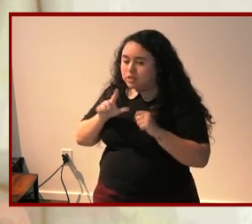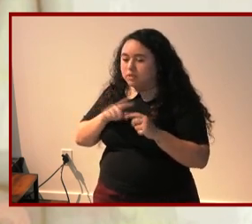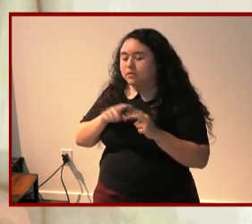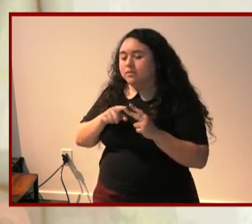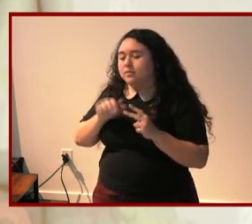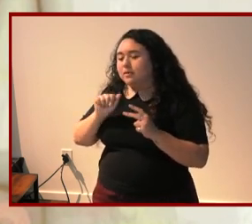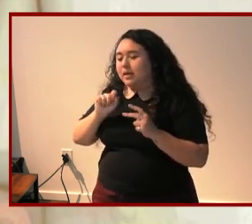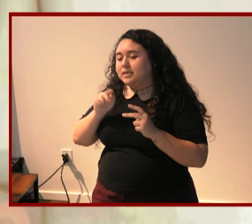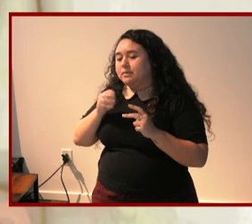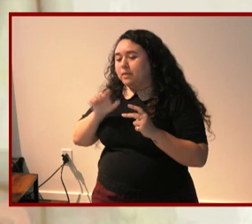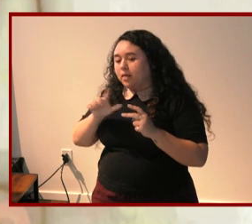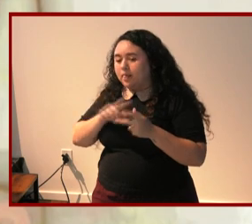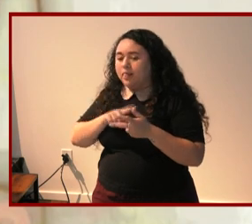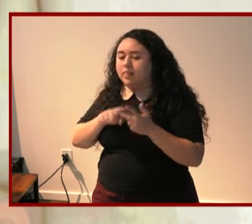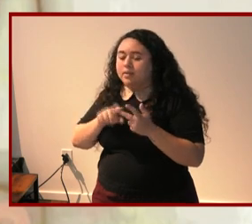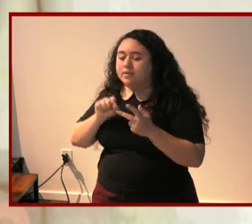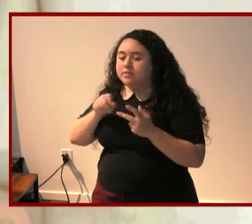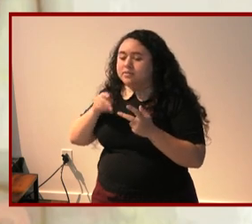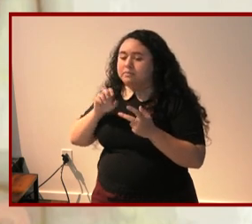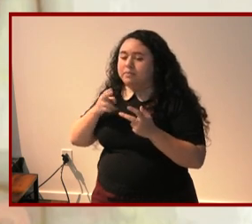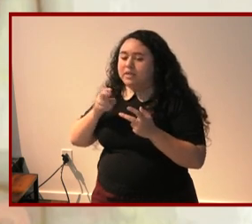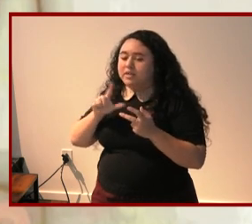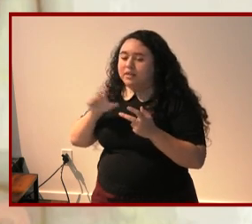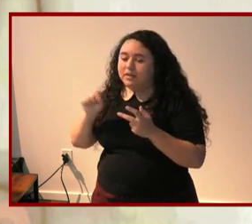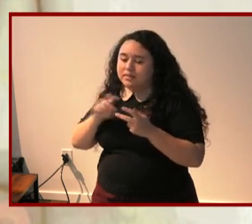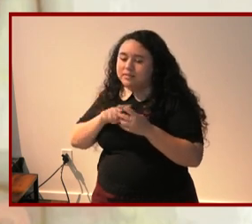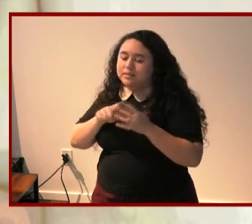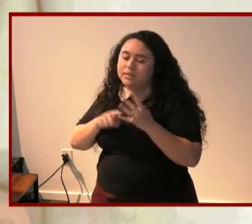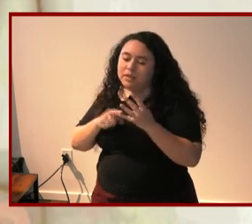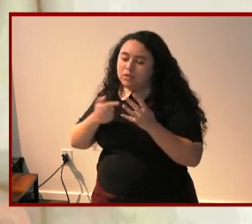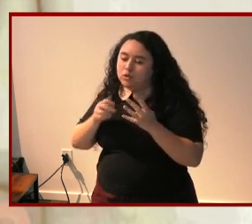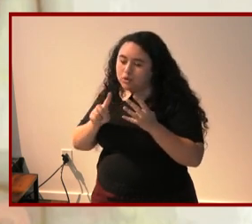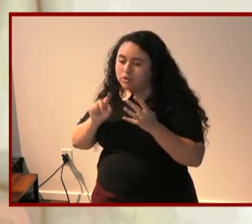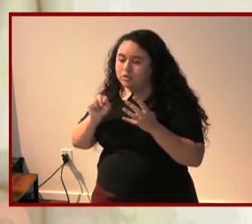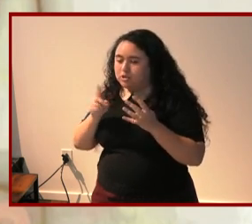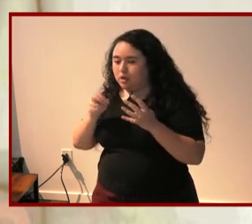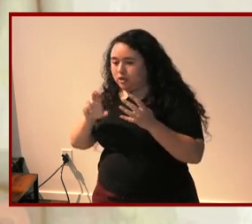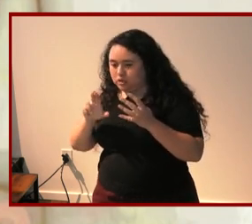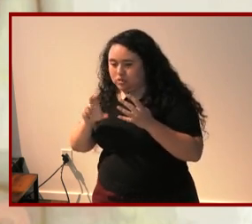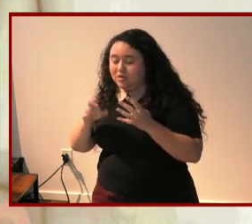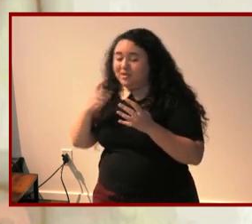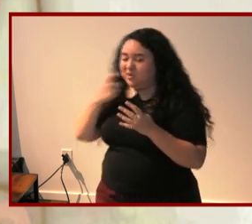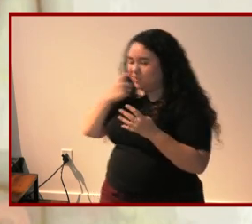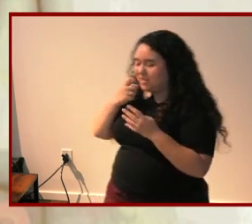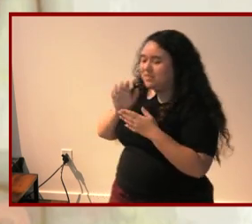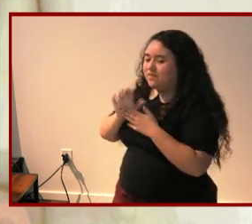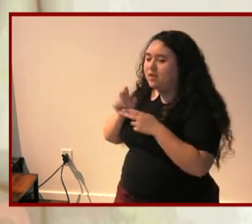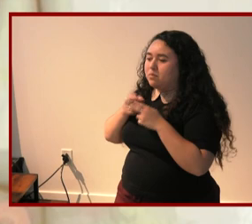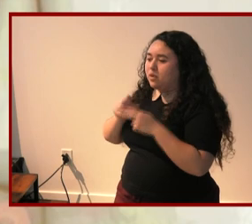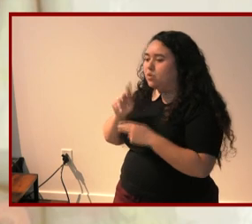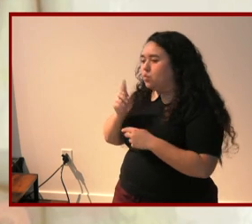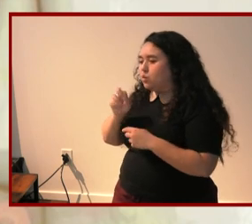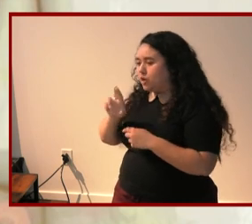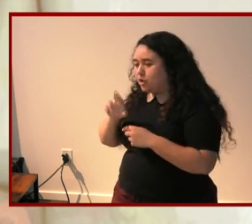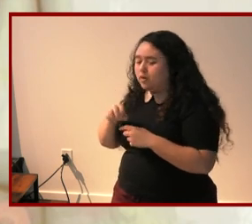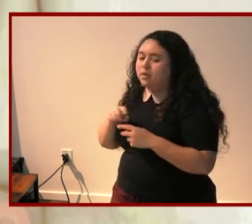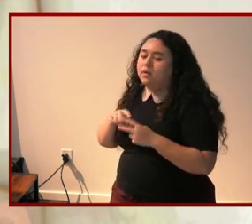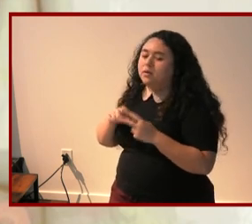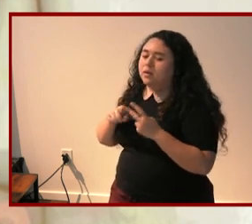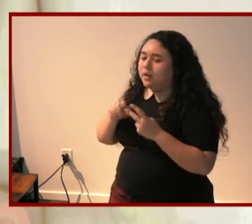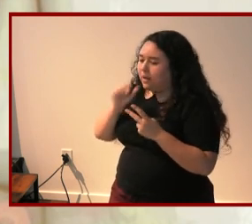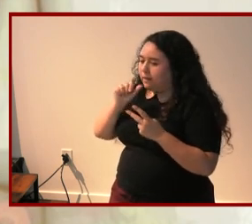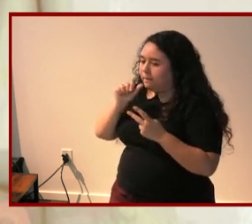atypical speechless and the good doctor and the recent films wonder and peanut butter